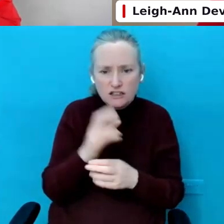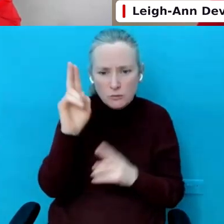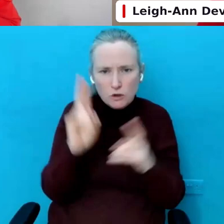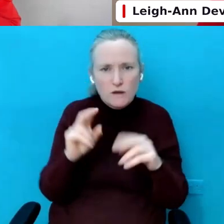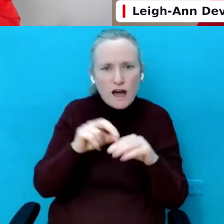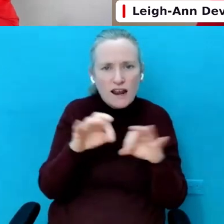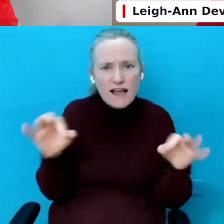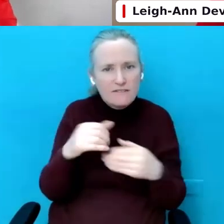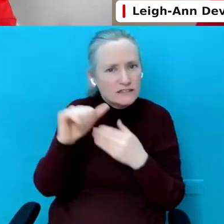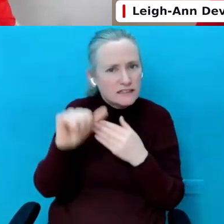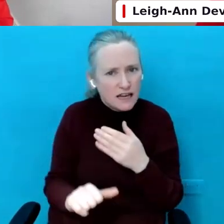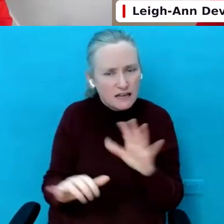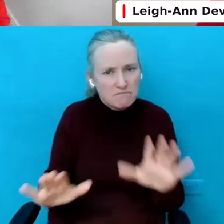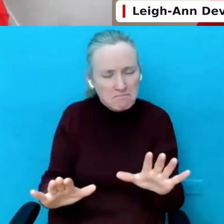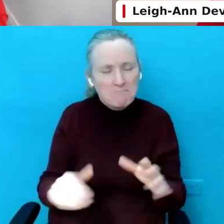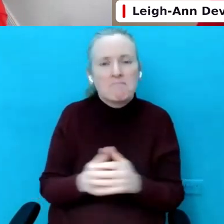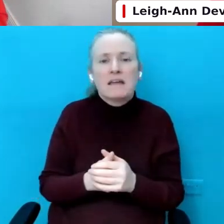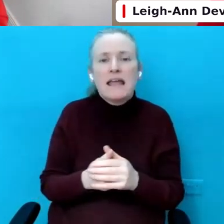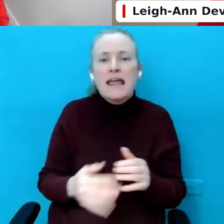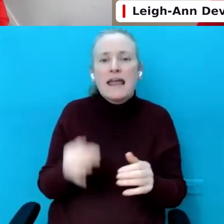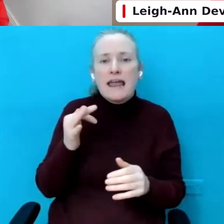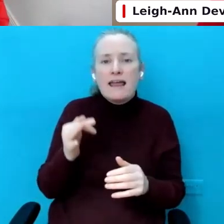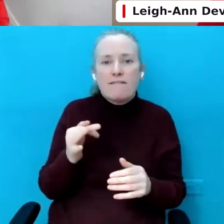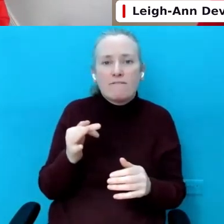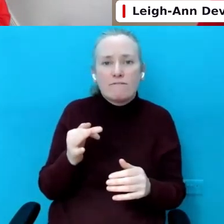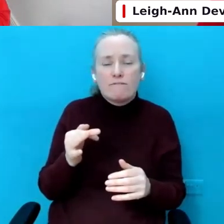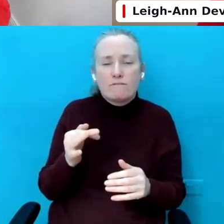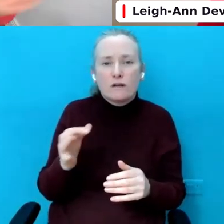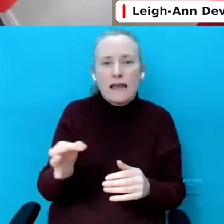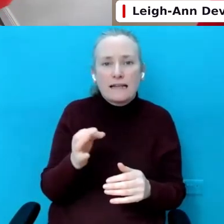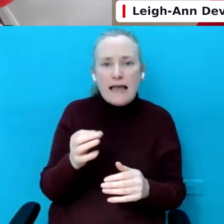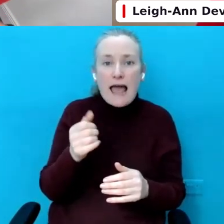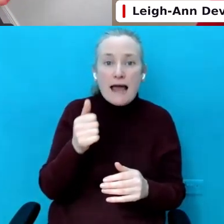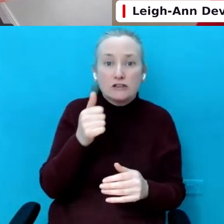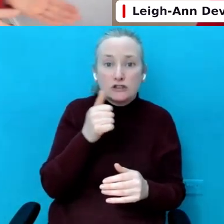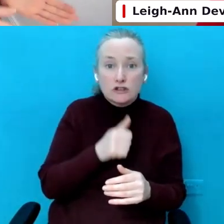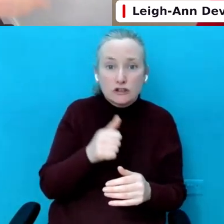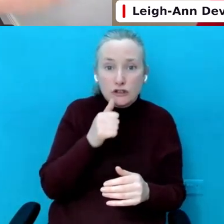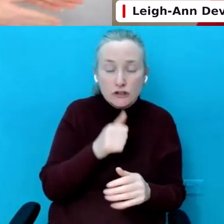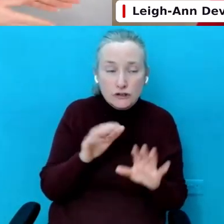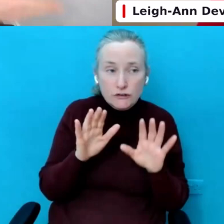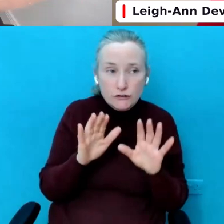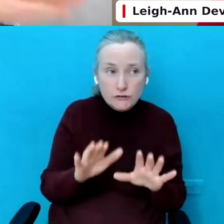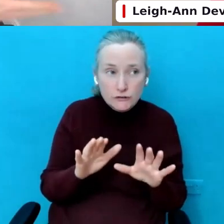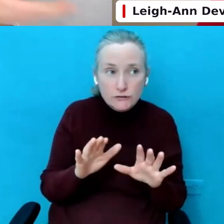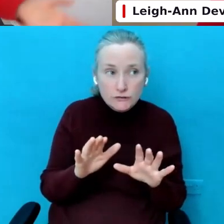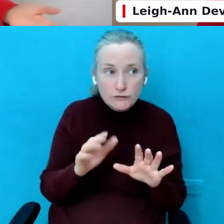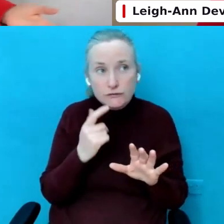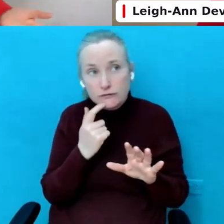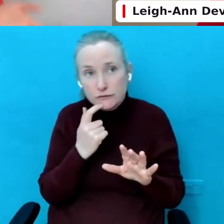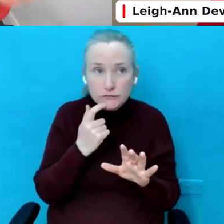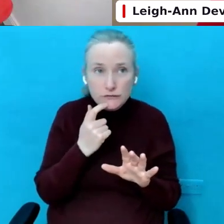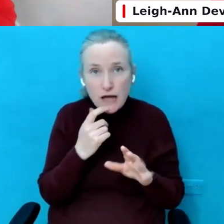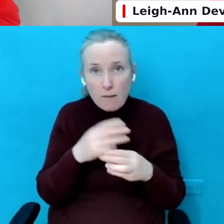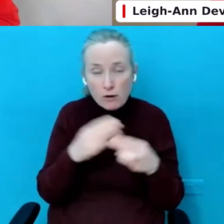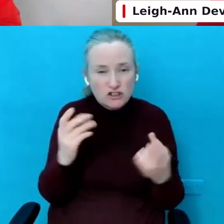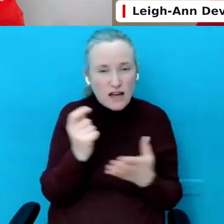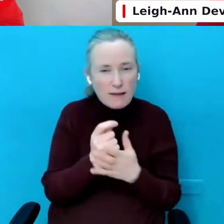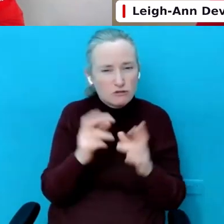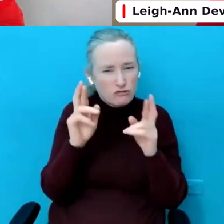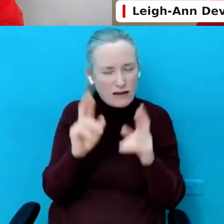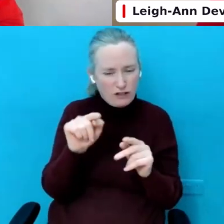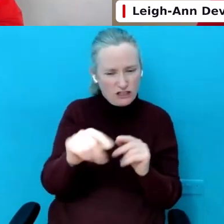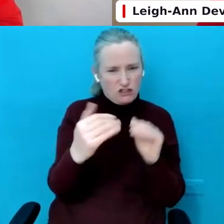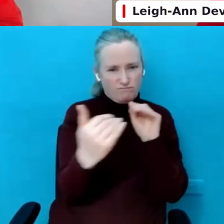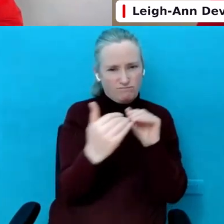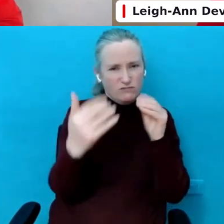every day? Because it's like if you get the answer, you will then be able to give the rule to your child. And it's just